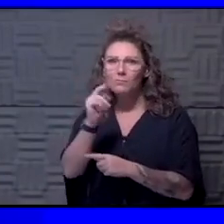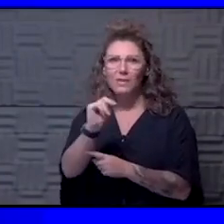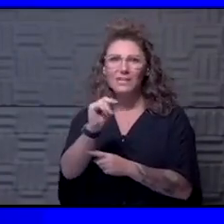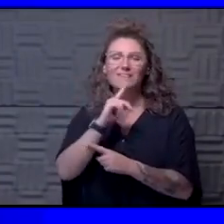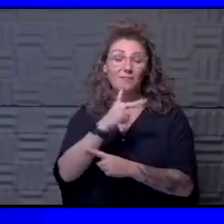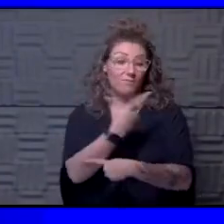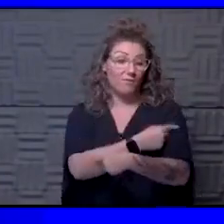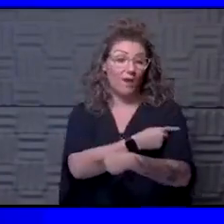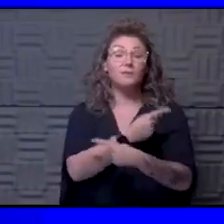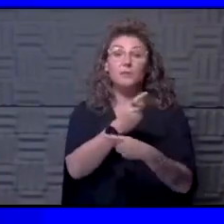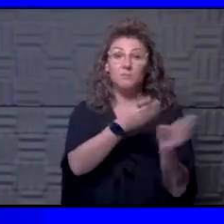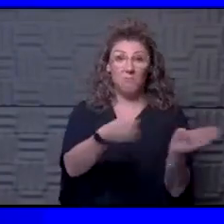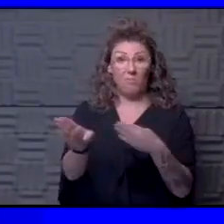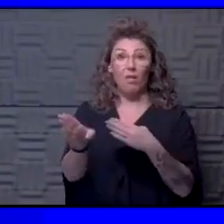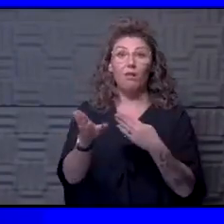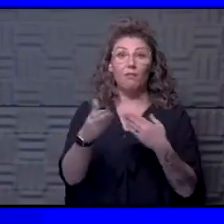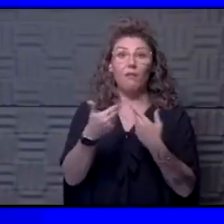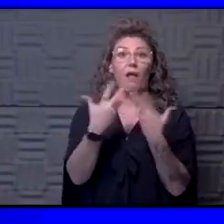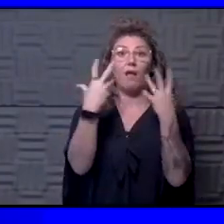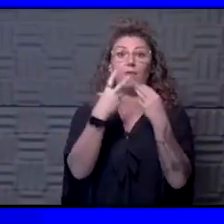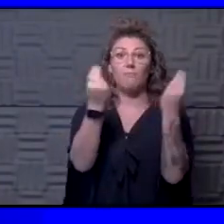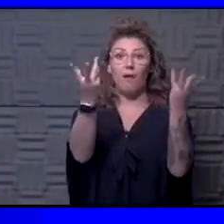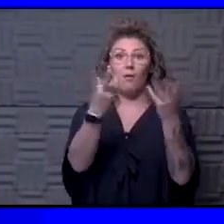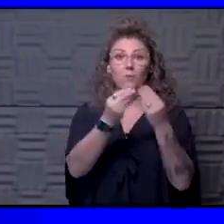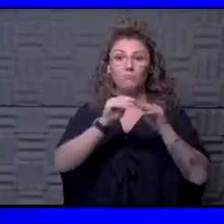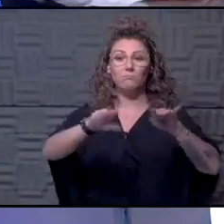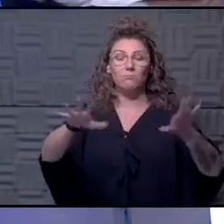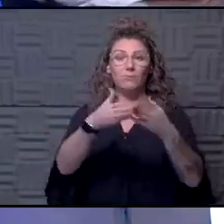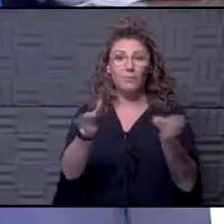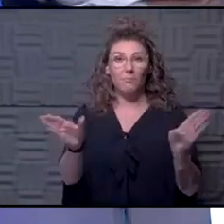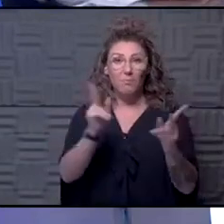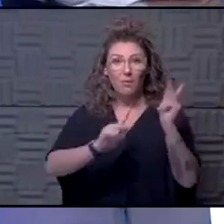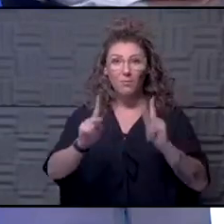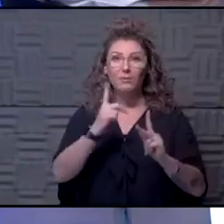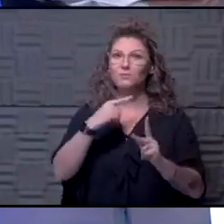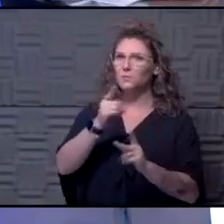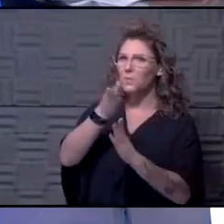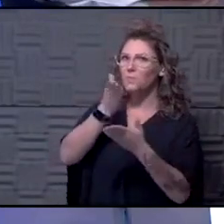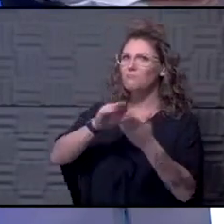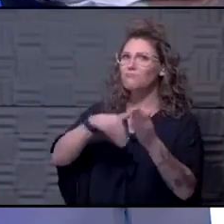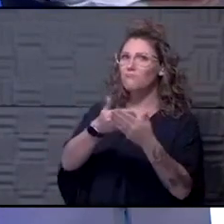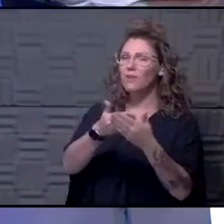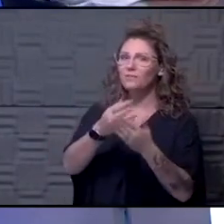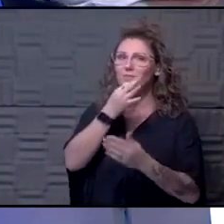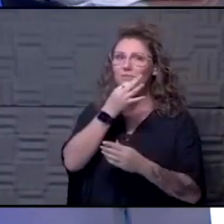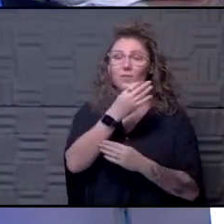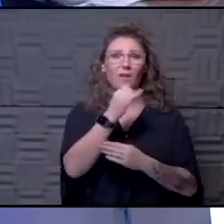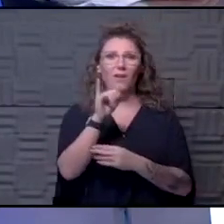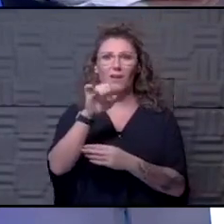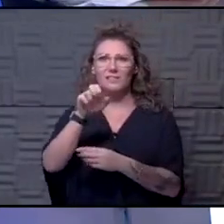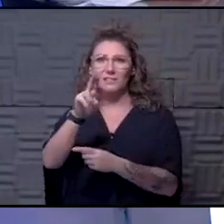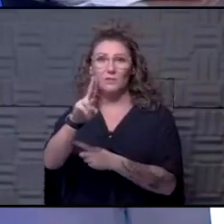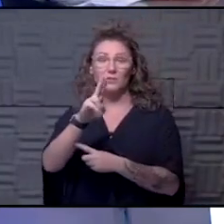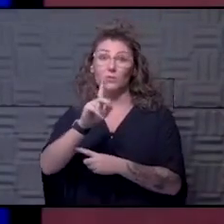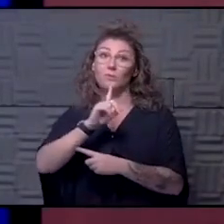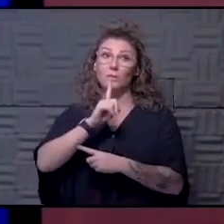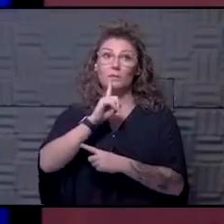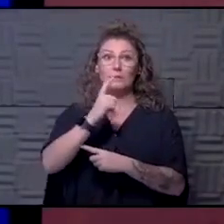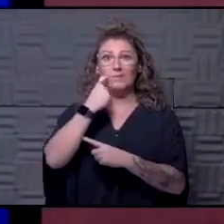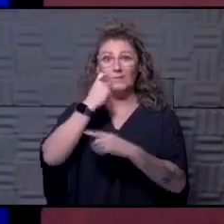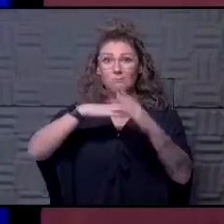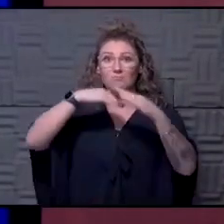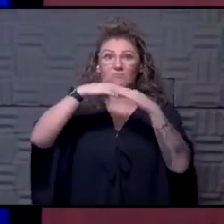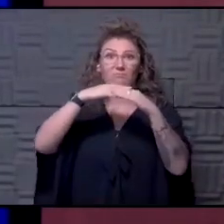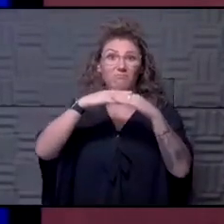the general population. We are getting to that point. Yeah. The other thing we know is that ICU beds were at a bit of a premium in our